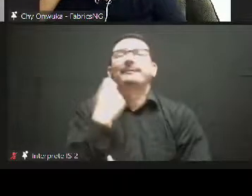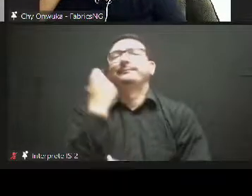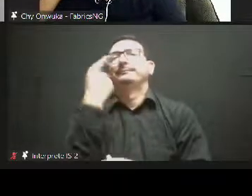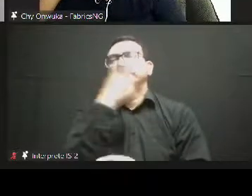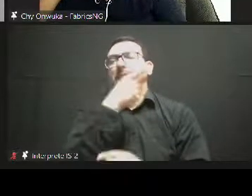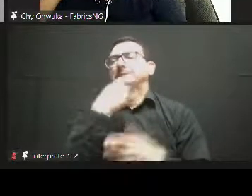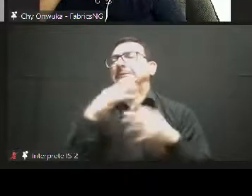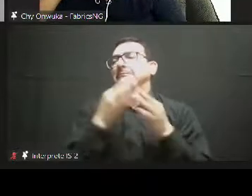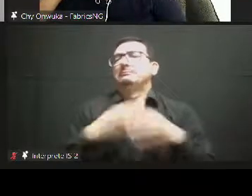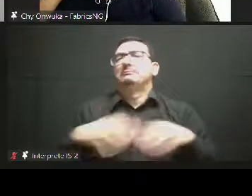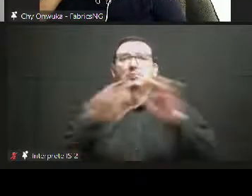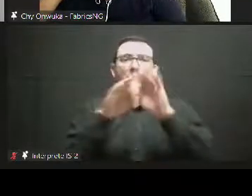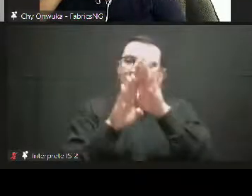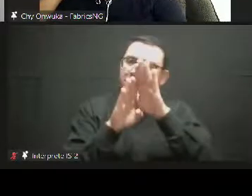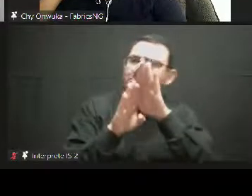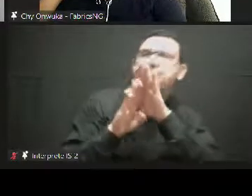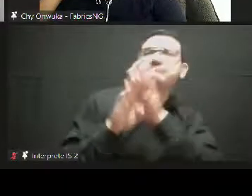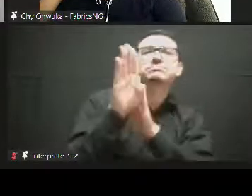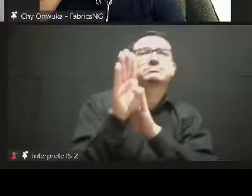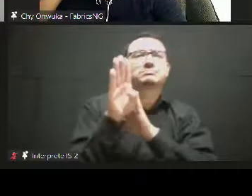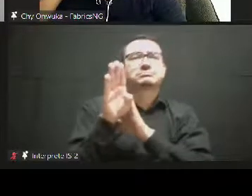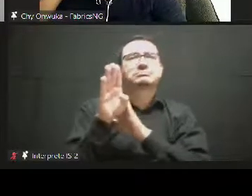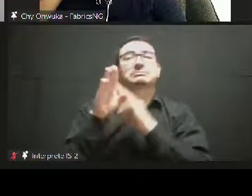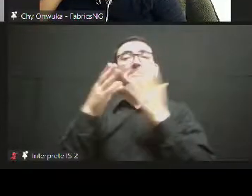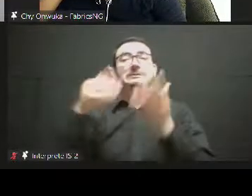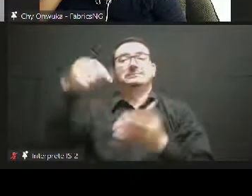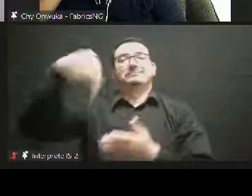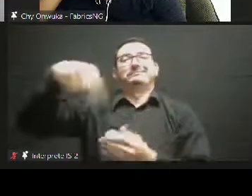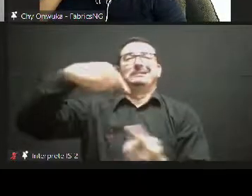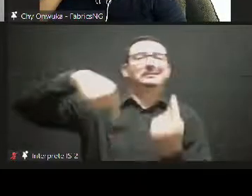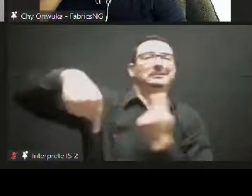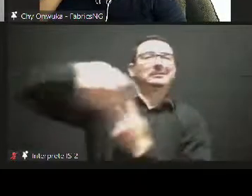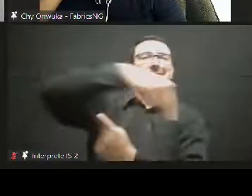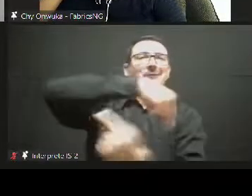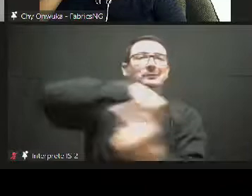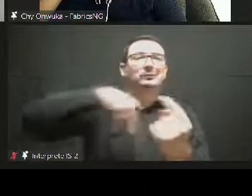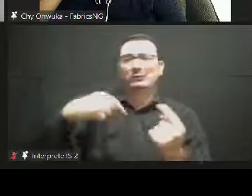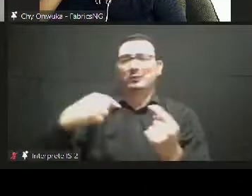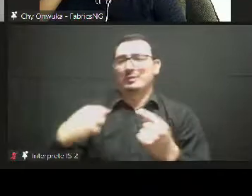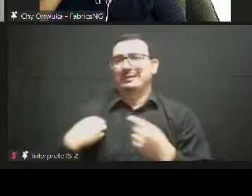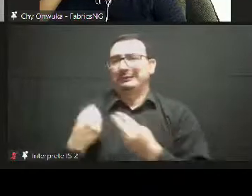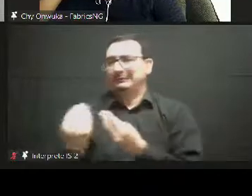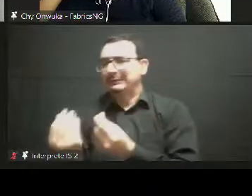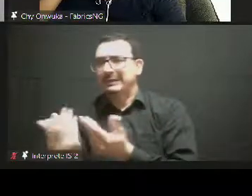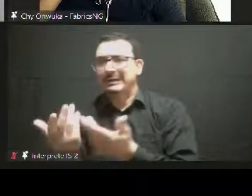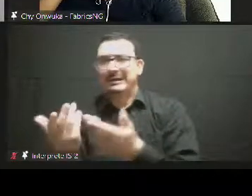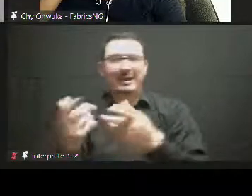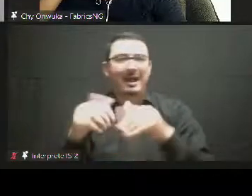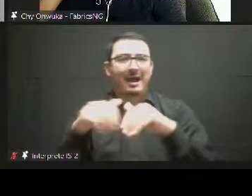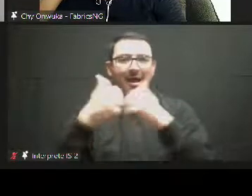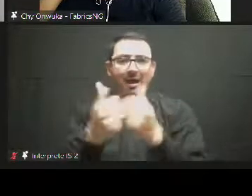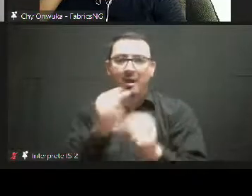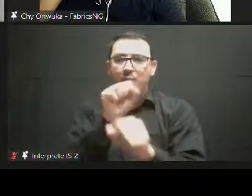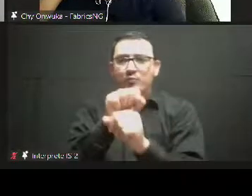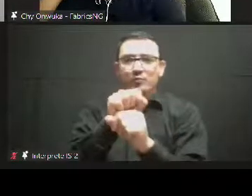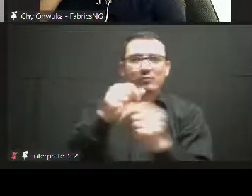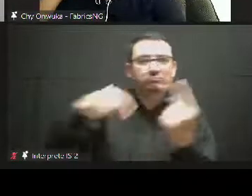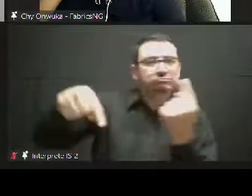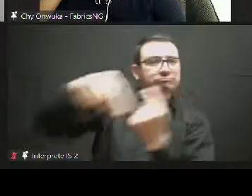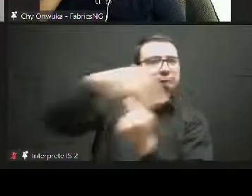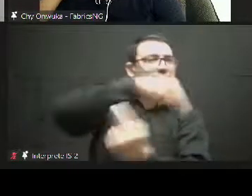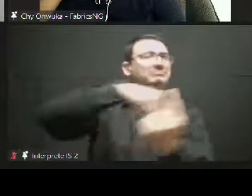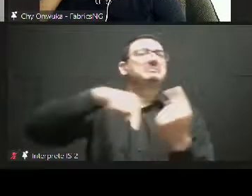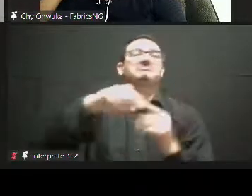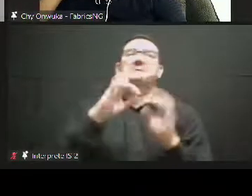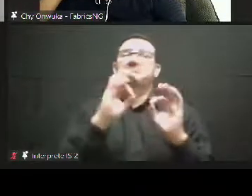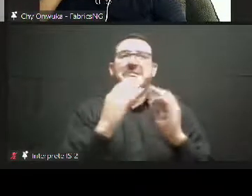a, you know, now we're turning back to Europe for a second with you, Maria Chiara. And I've been very lucky to work